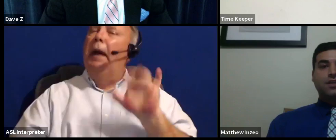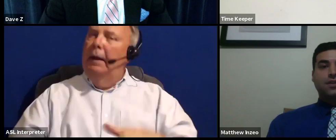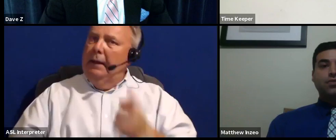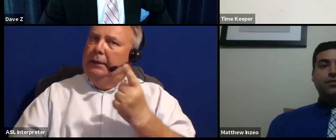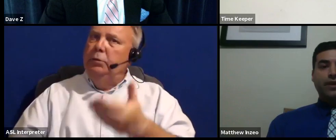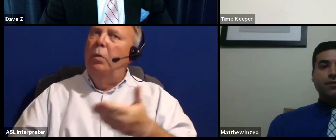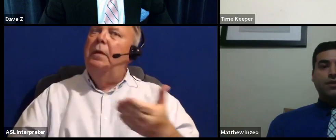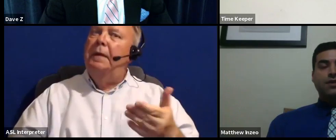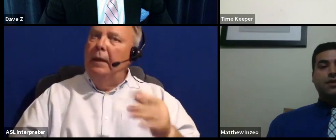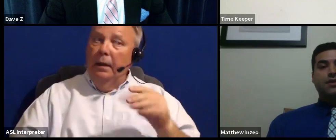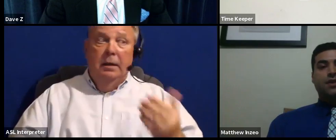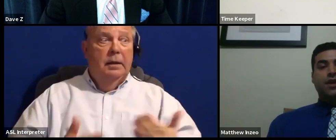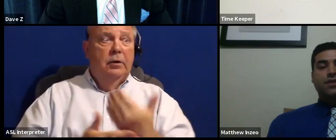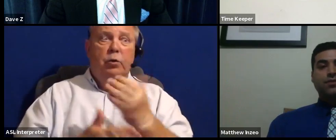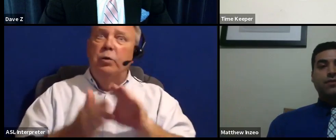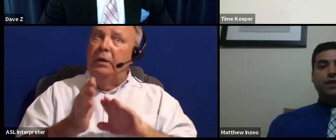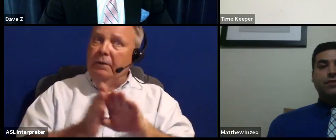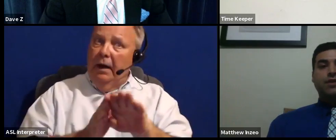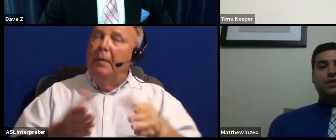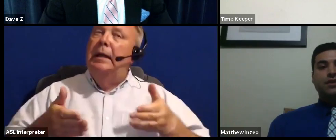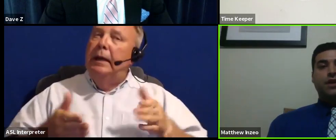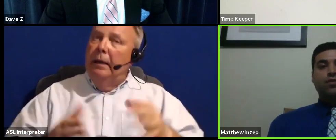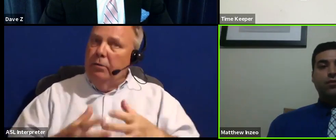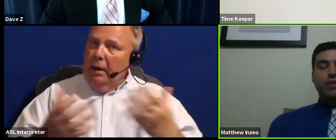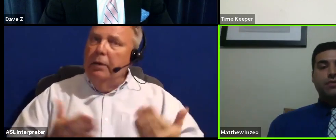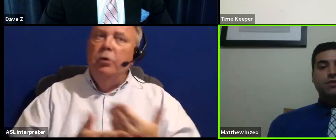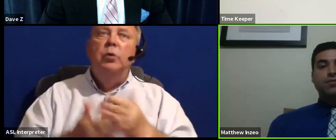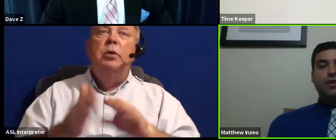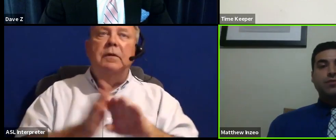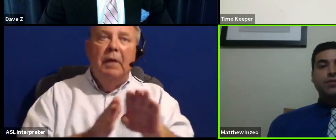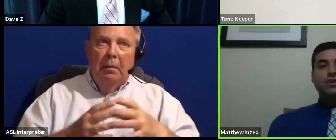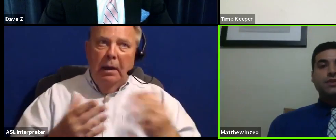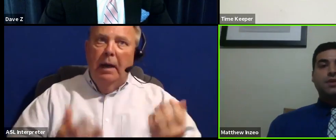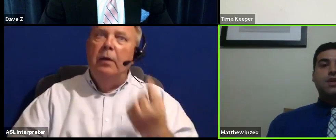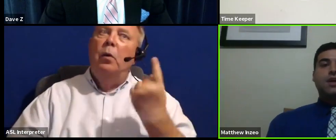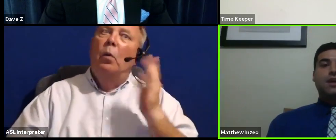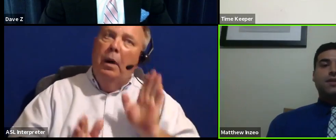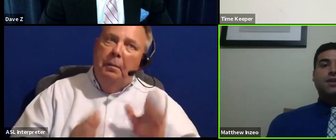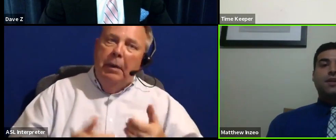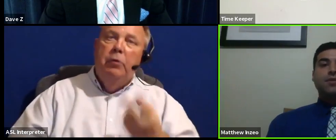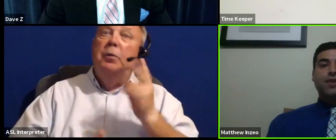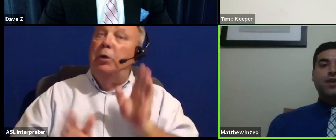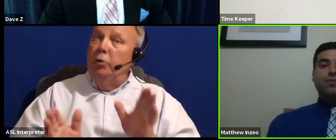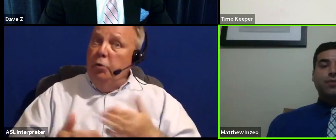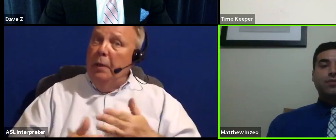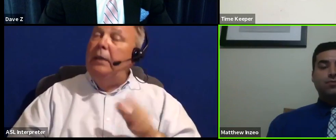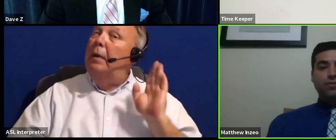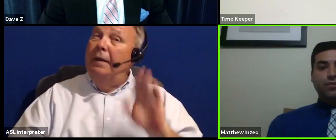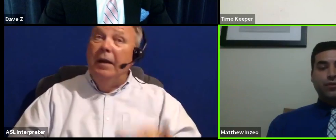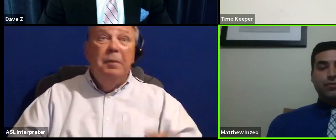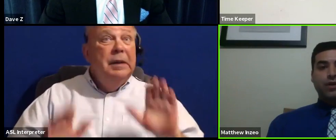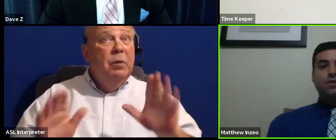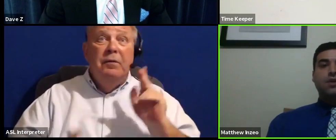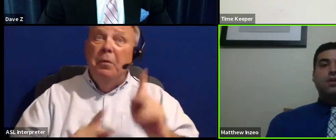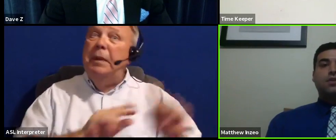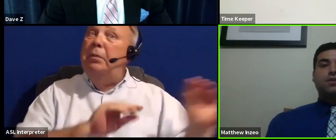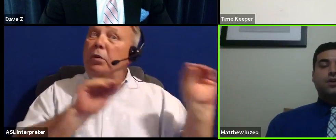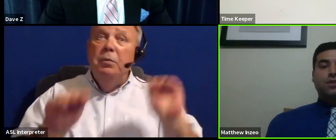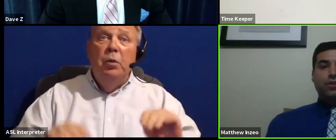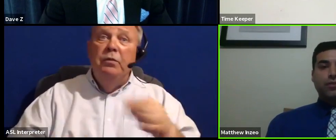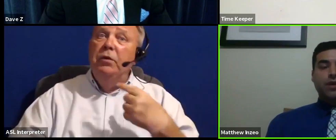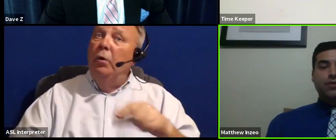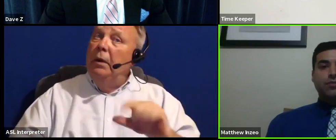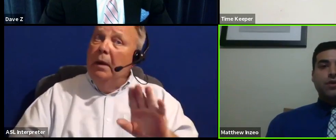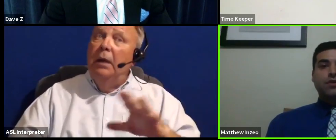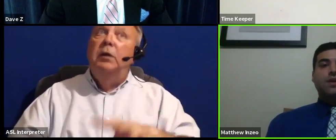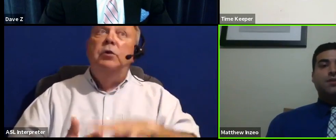that in the new development, there's a lot of new development. There's a lot of one-bedroom and two-bedroom units. And I think that'd be great for people to move to Greenbelt, to